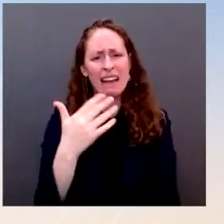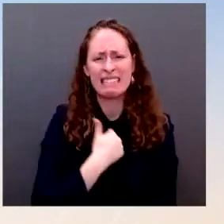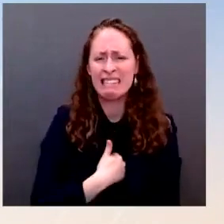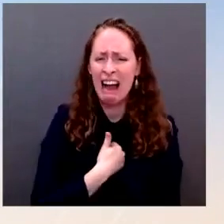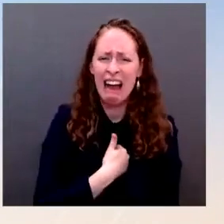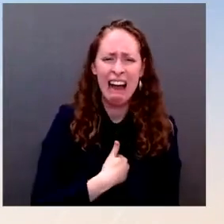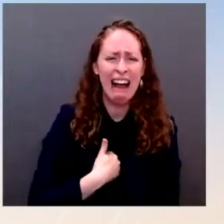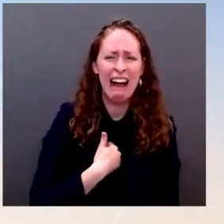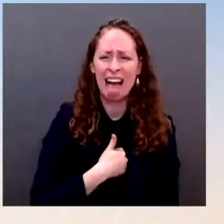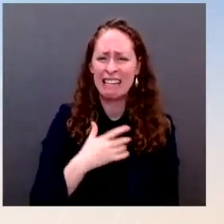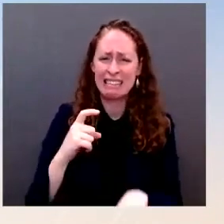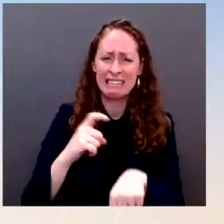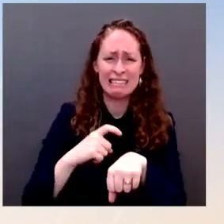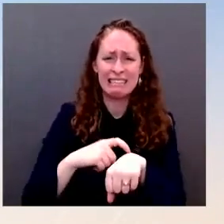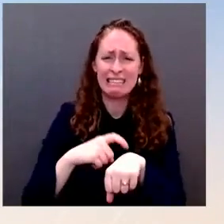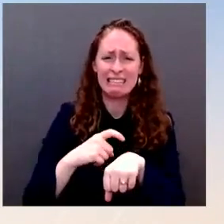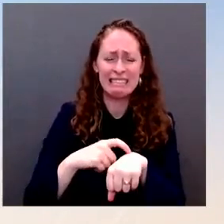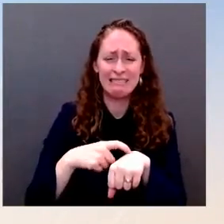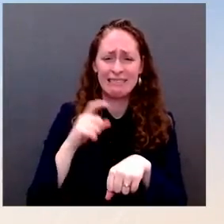Jen,